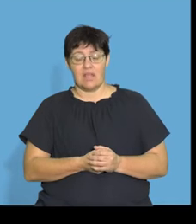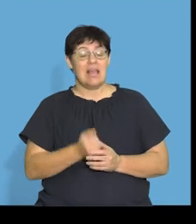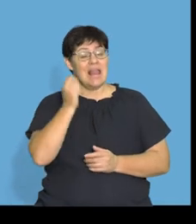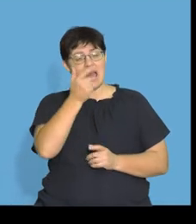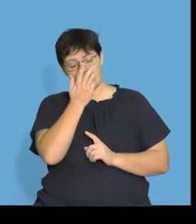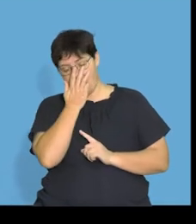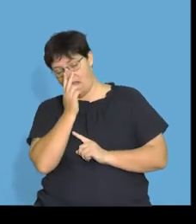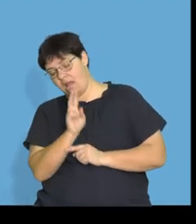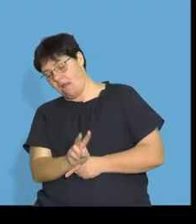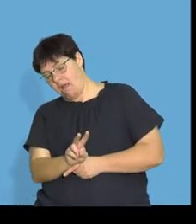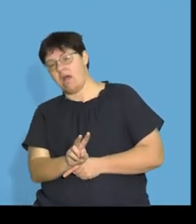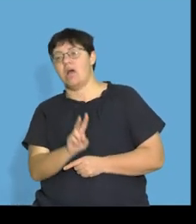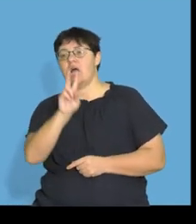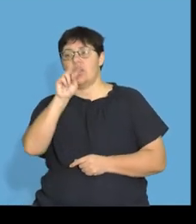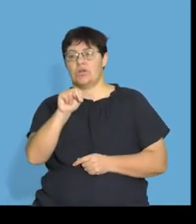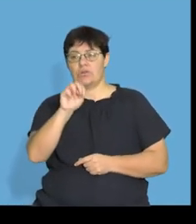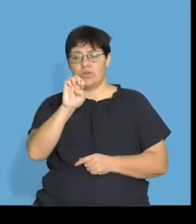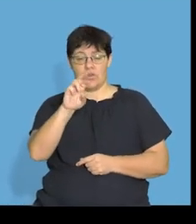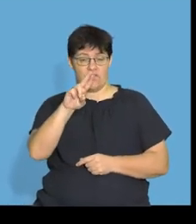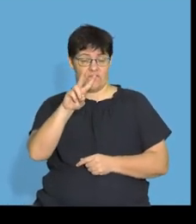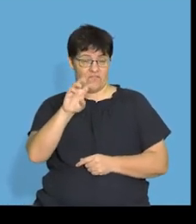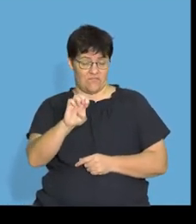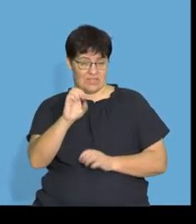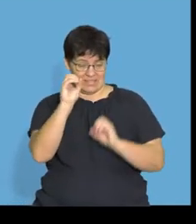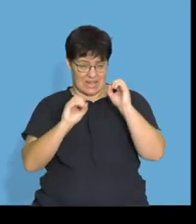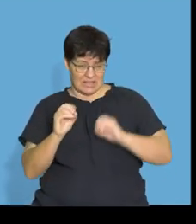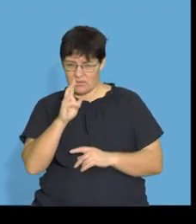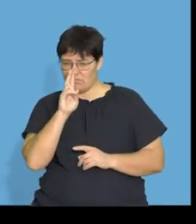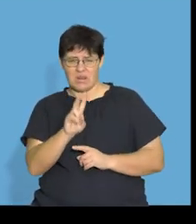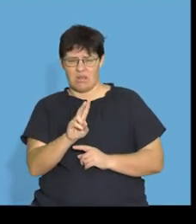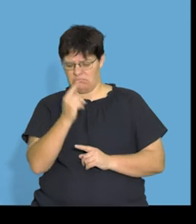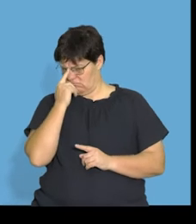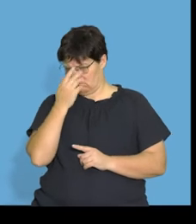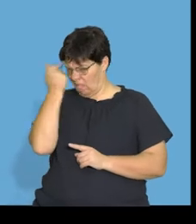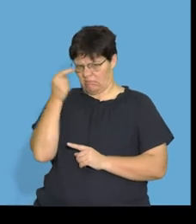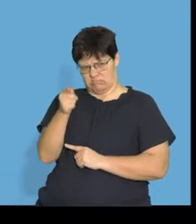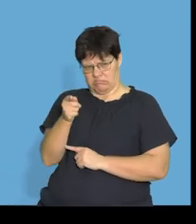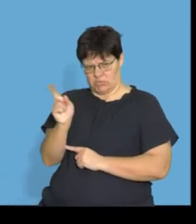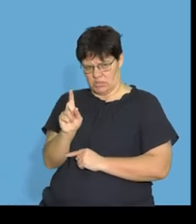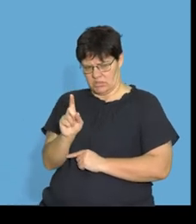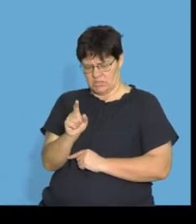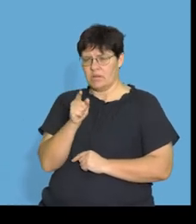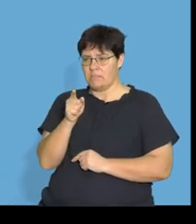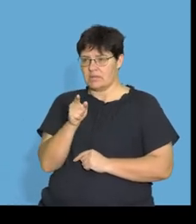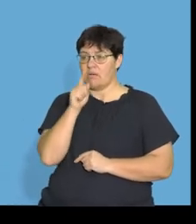when later on, you're going to look at nerve cells, and I'm going to draw a diagram you might not be familiar with.